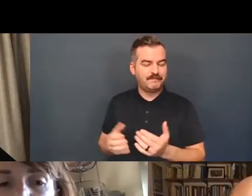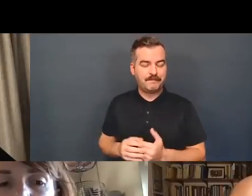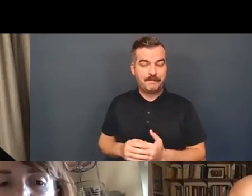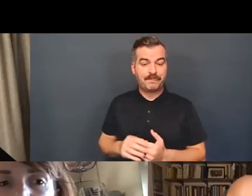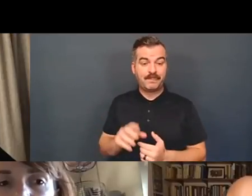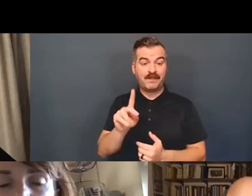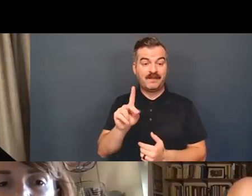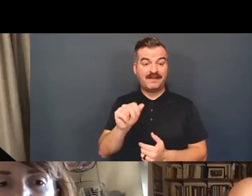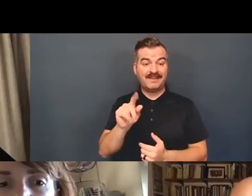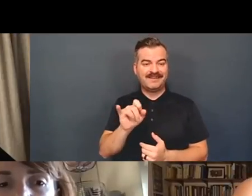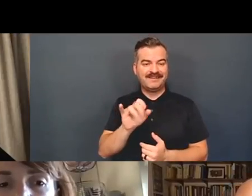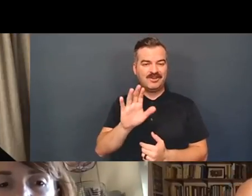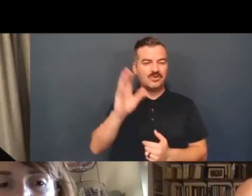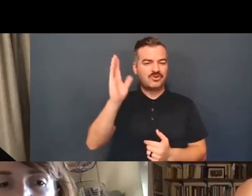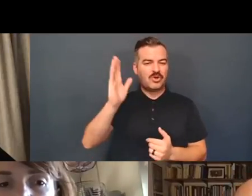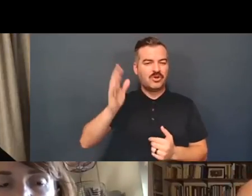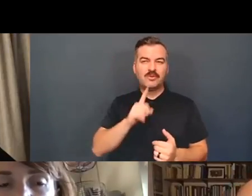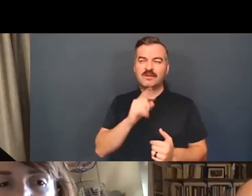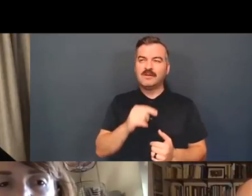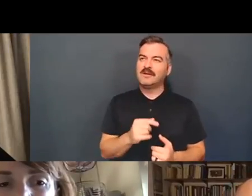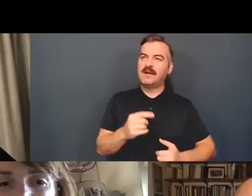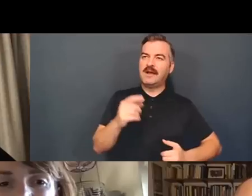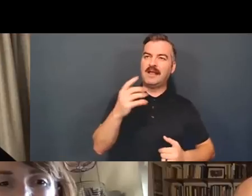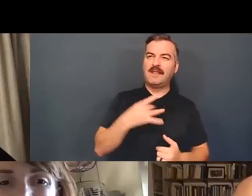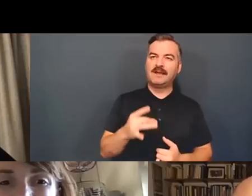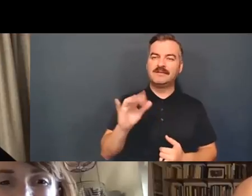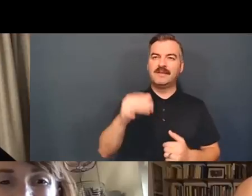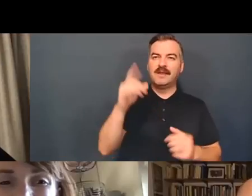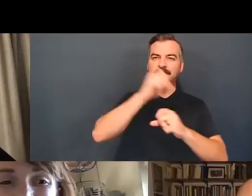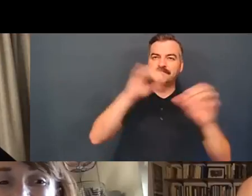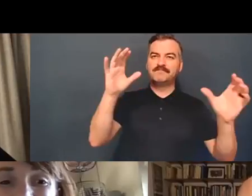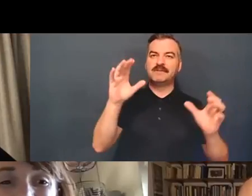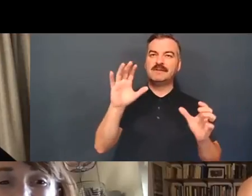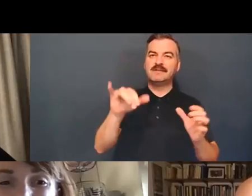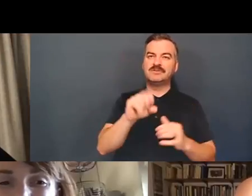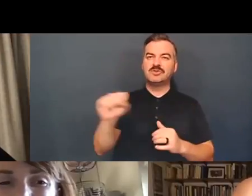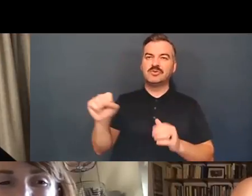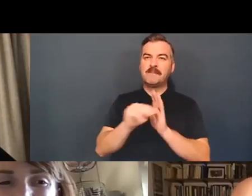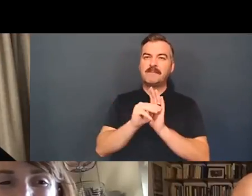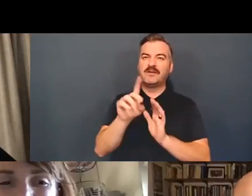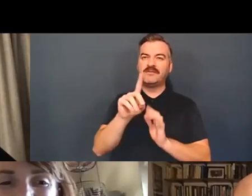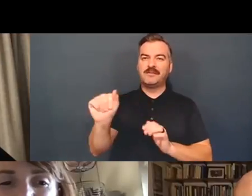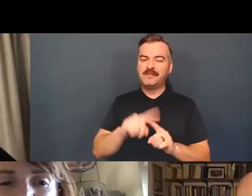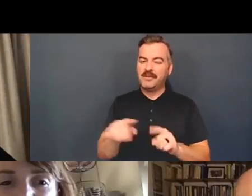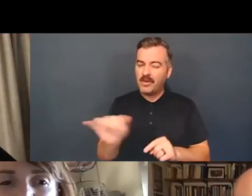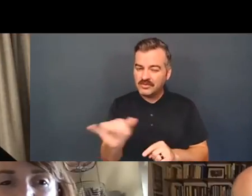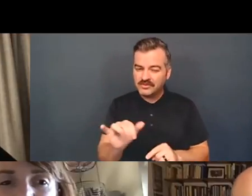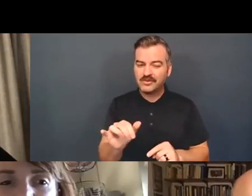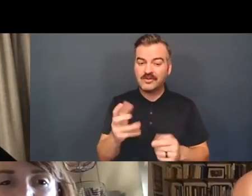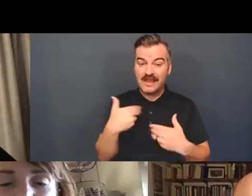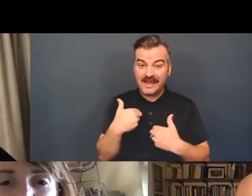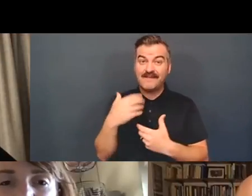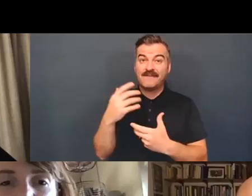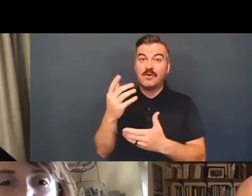Katie's talk, I love this idea of the social security model of disability, but there's also a certain kind of incentive structure built into